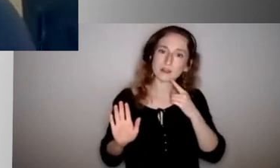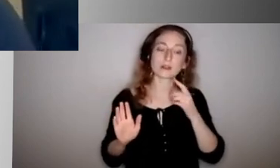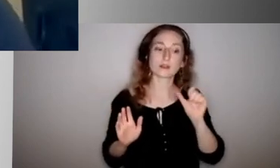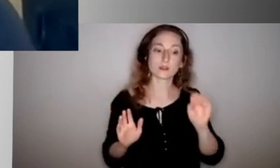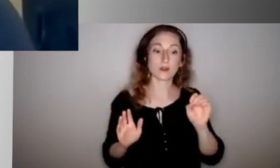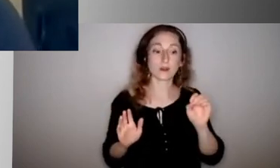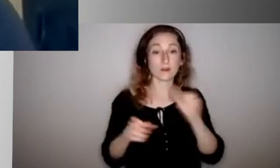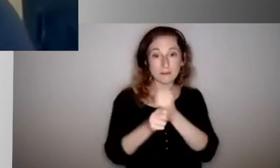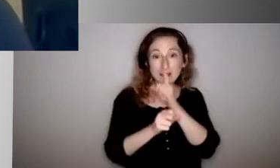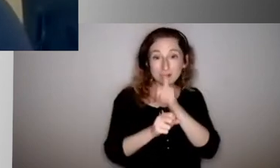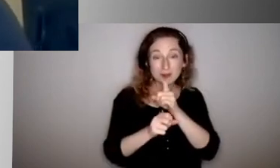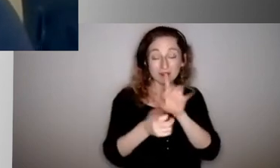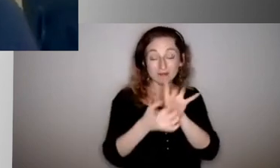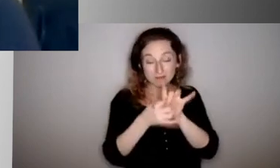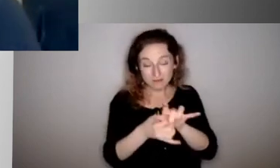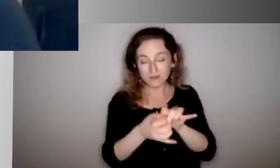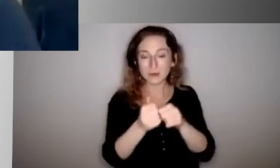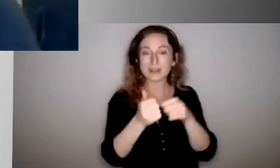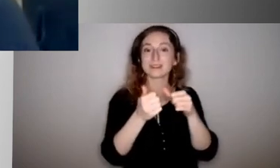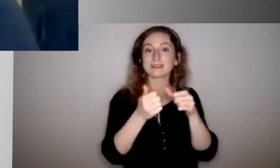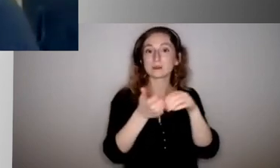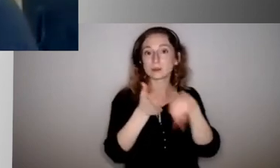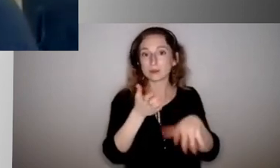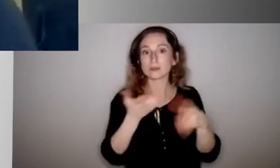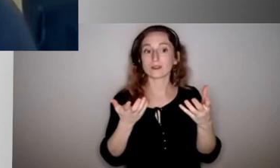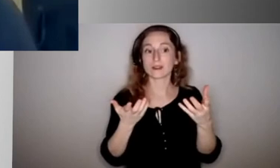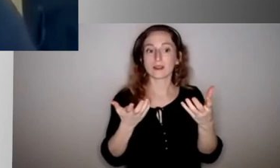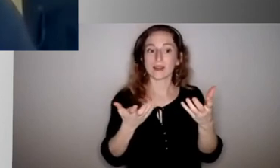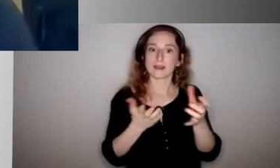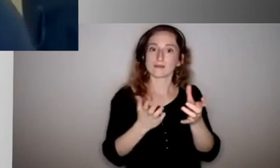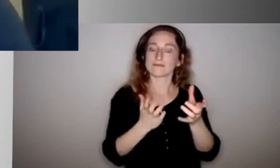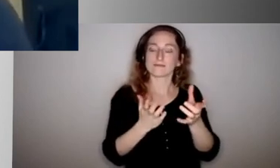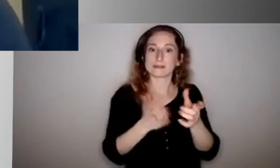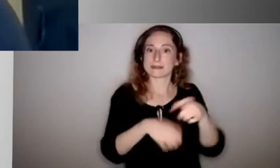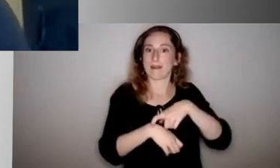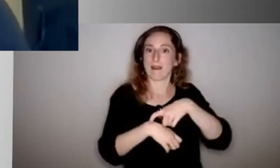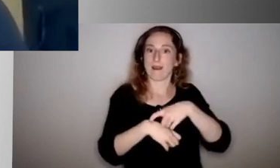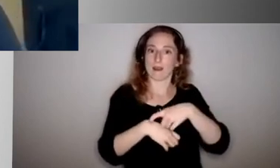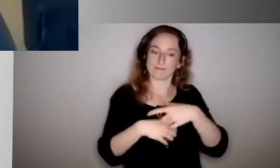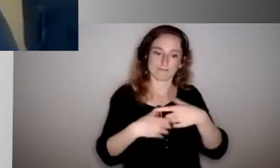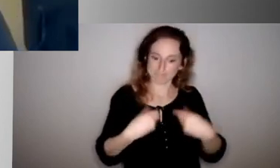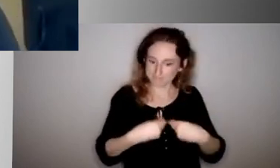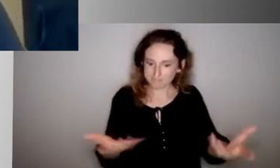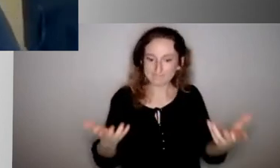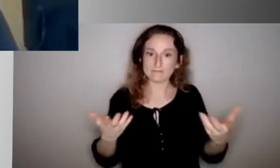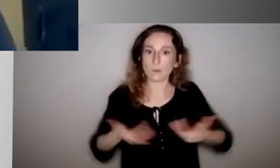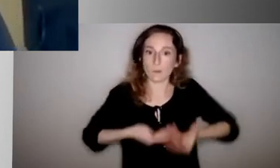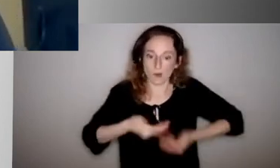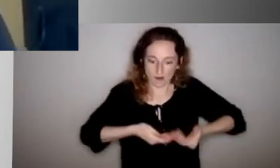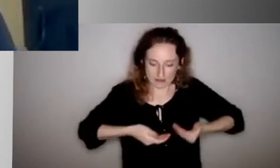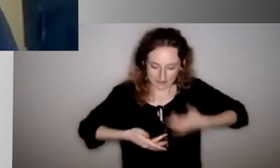bond, which our, our, our teachers do anyway. So like having that time where kids can process their feelings and feel safe to do that,